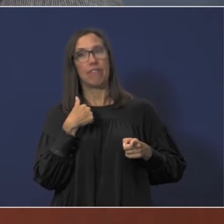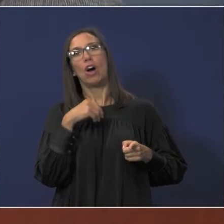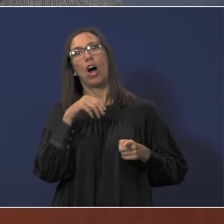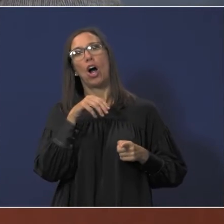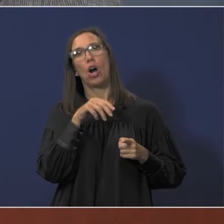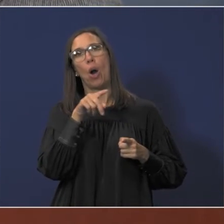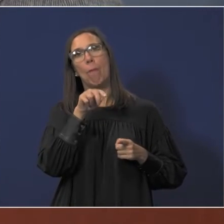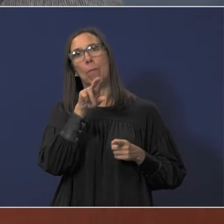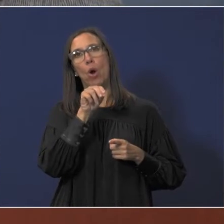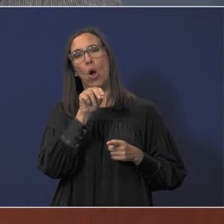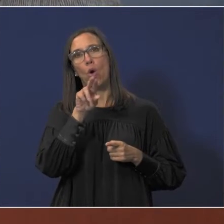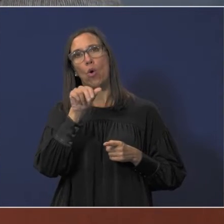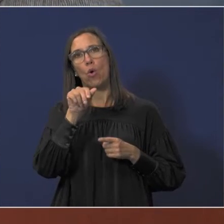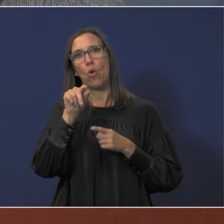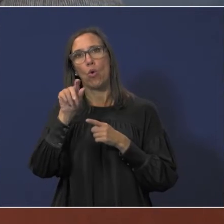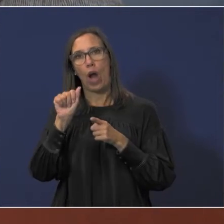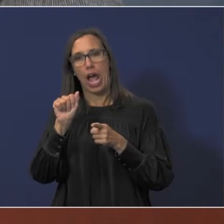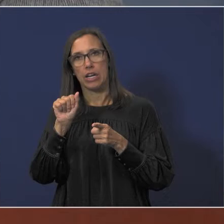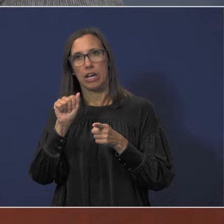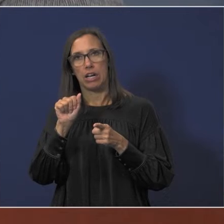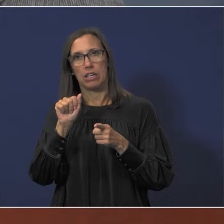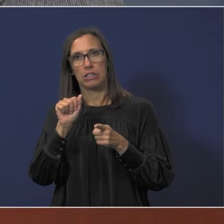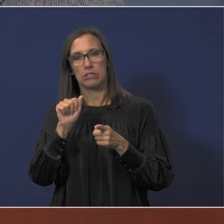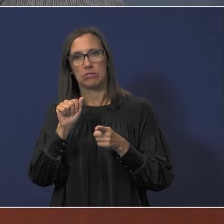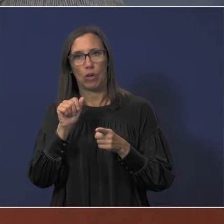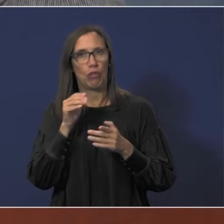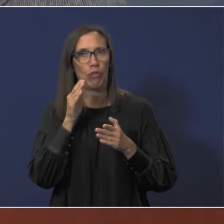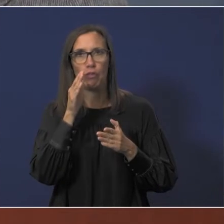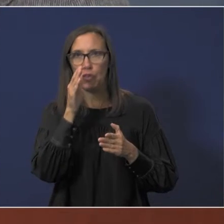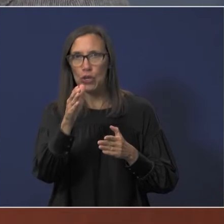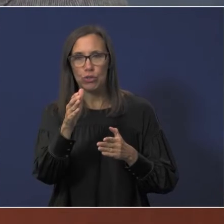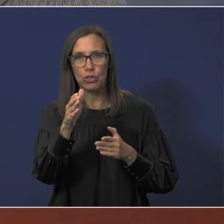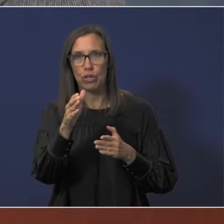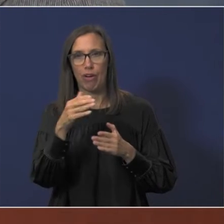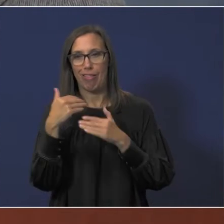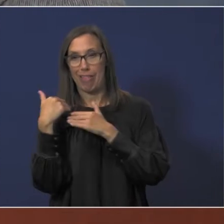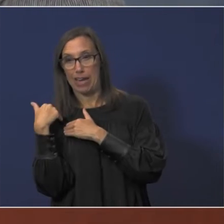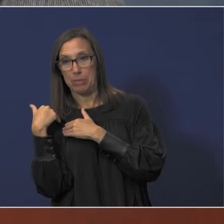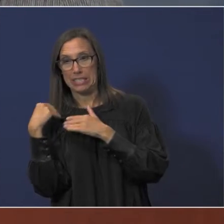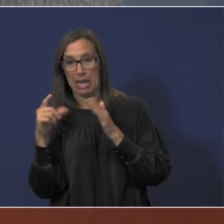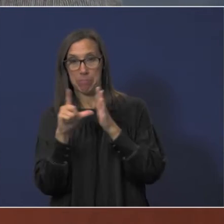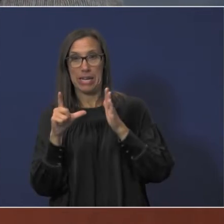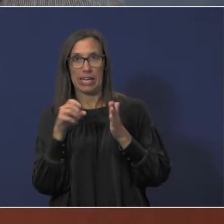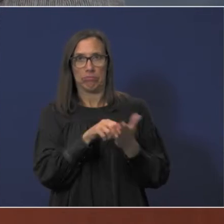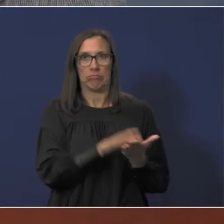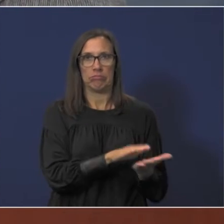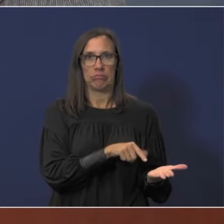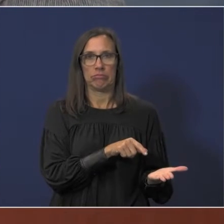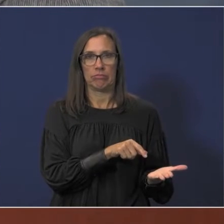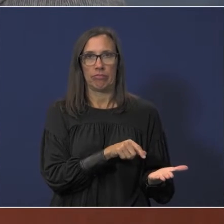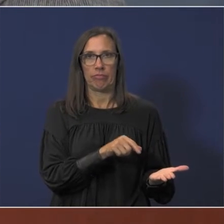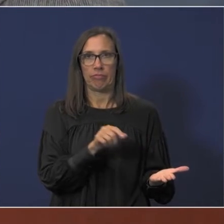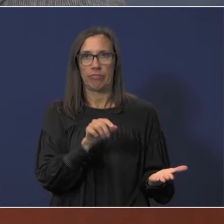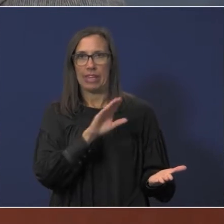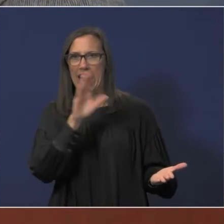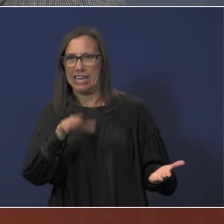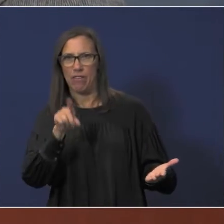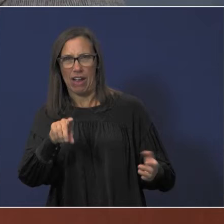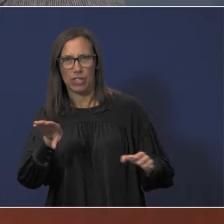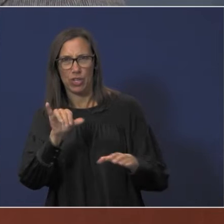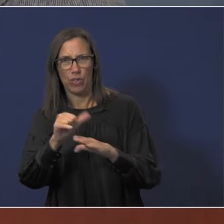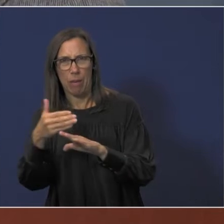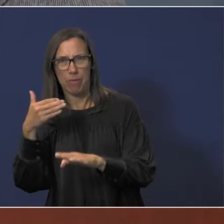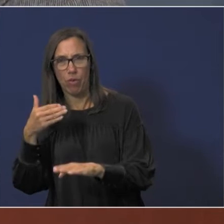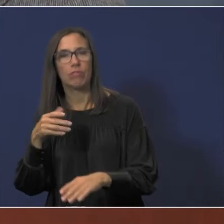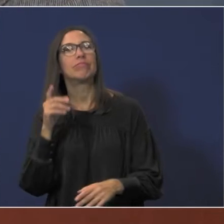share of all future pension liabilities immediately on the books and we never had to do that before